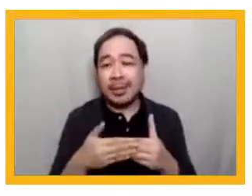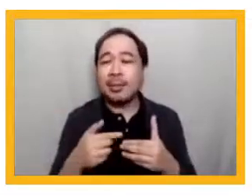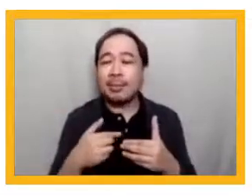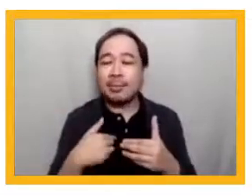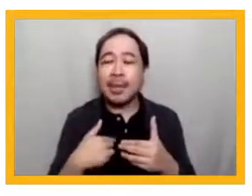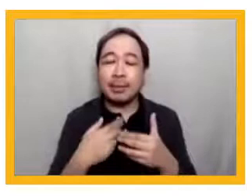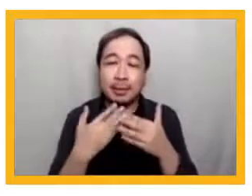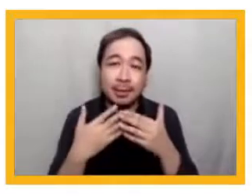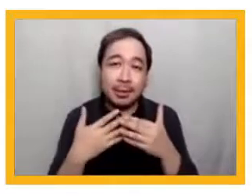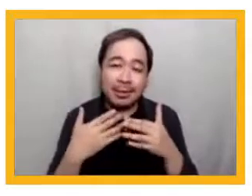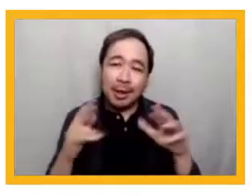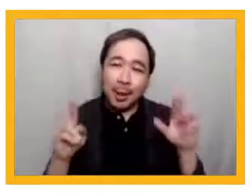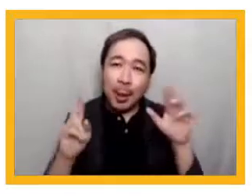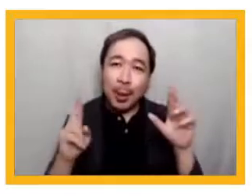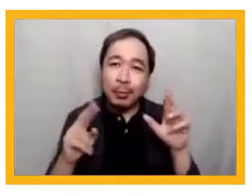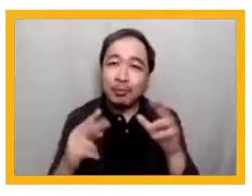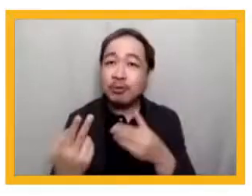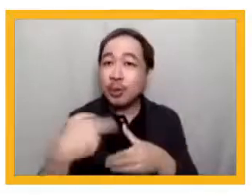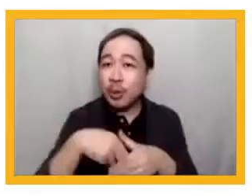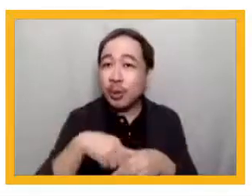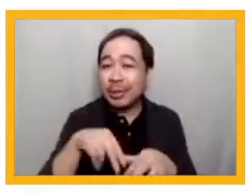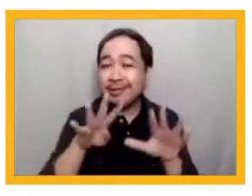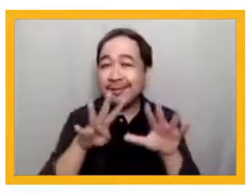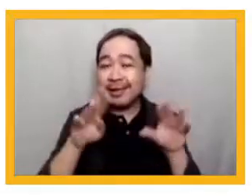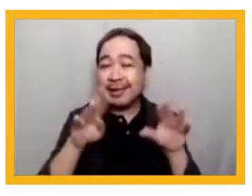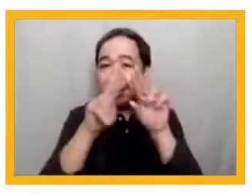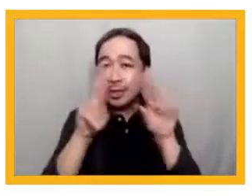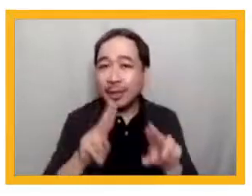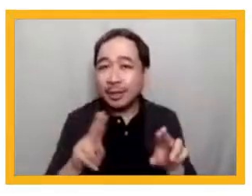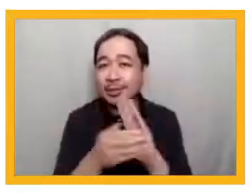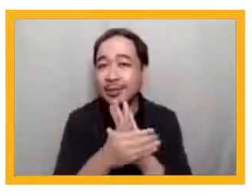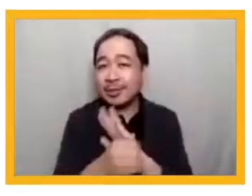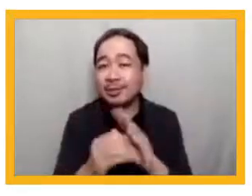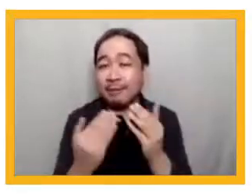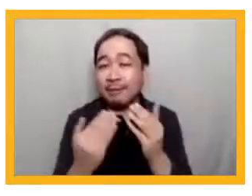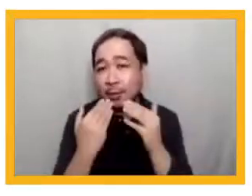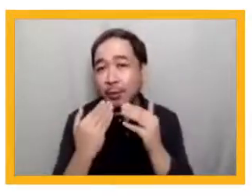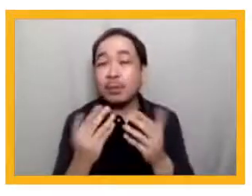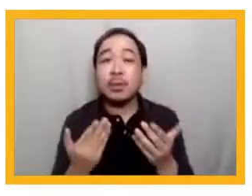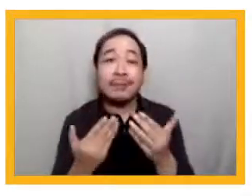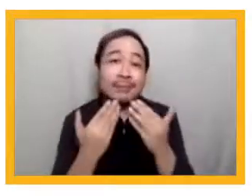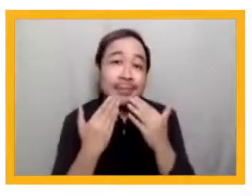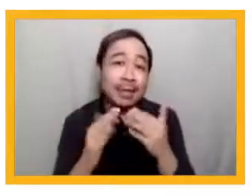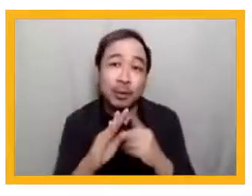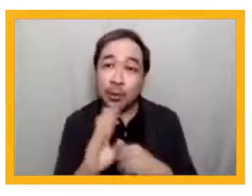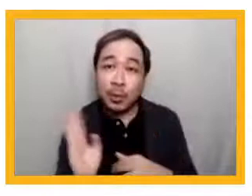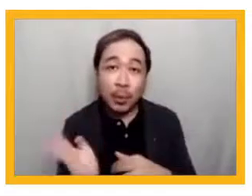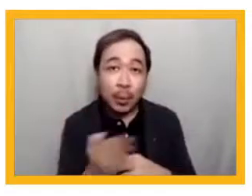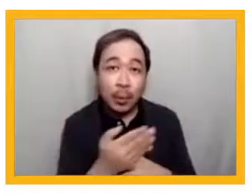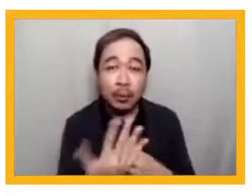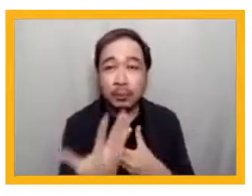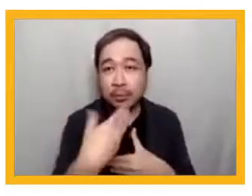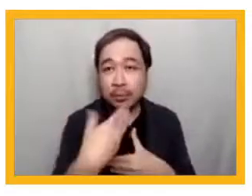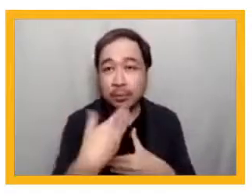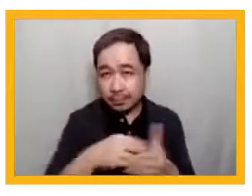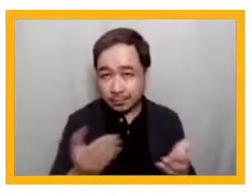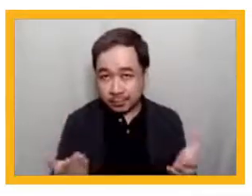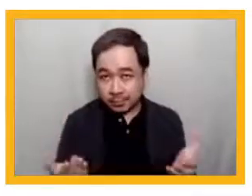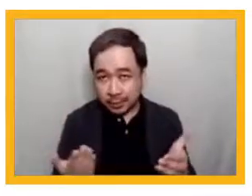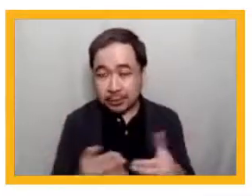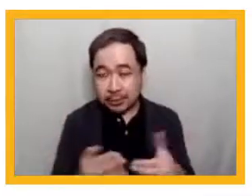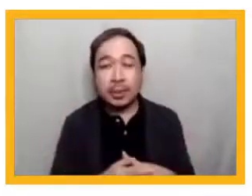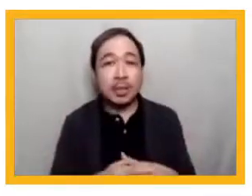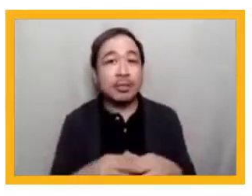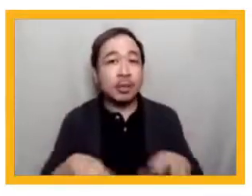enjoyed this 9th International Skills Forum. Thank all of you, each and every one of you, for your active participation and the contributions you have made to this